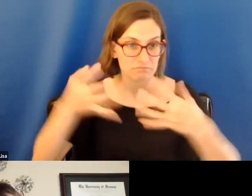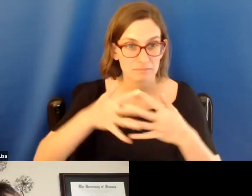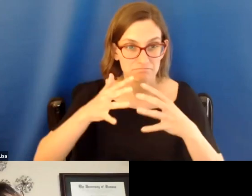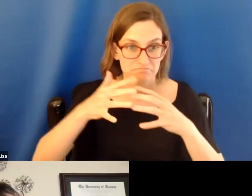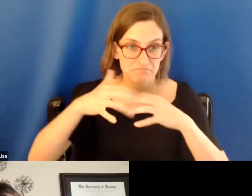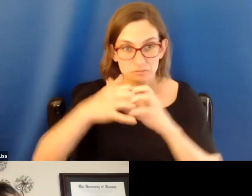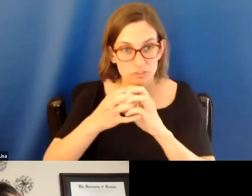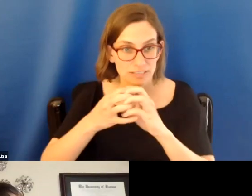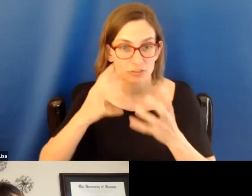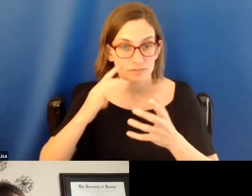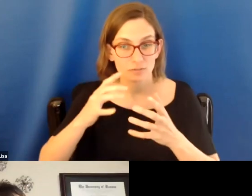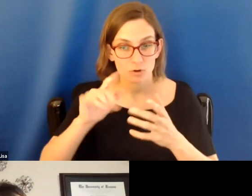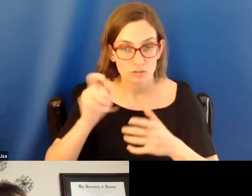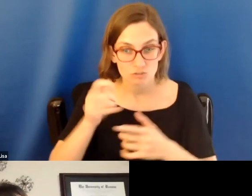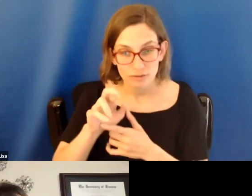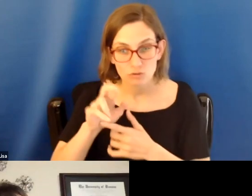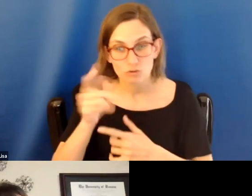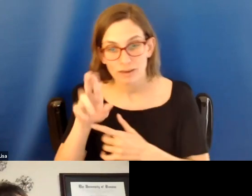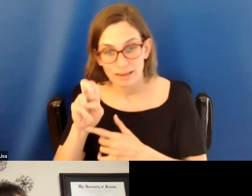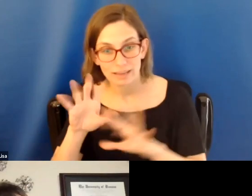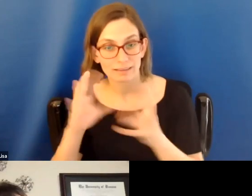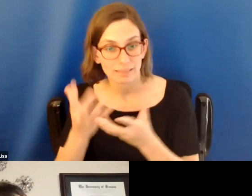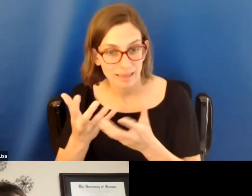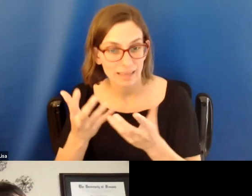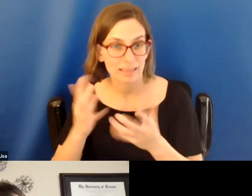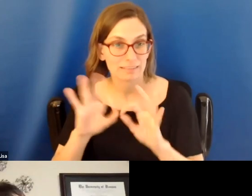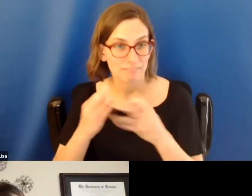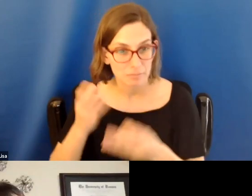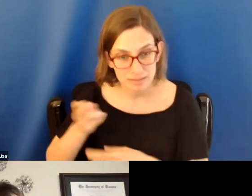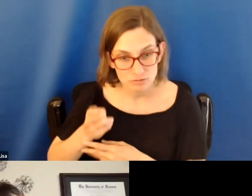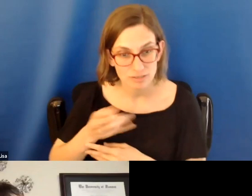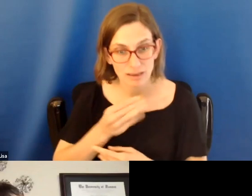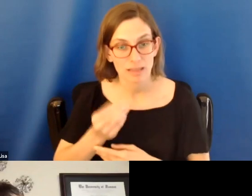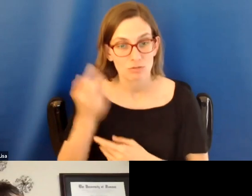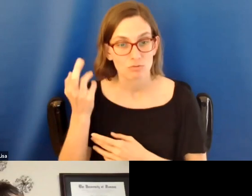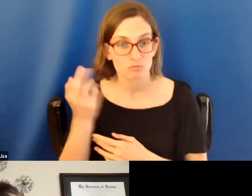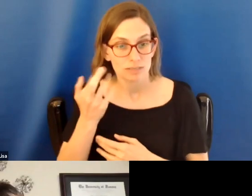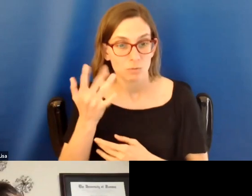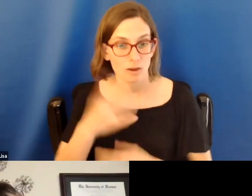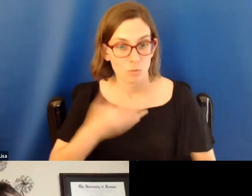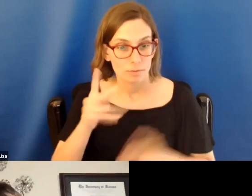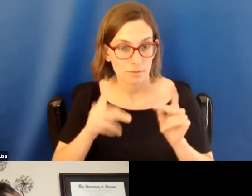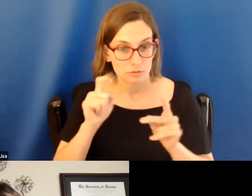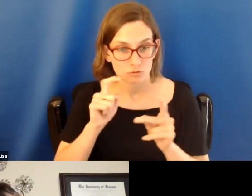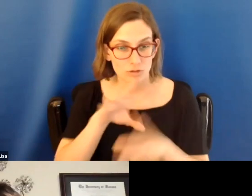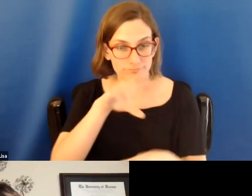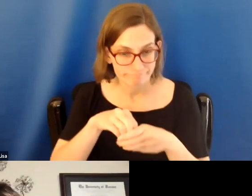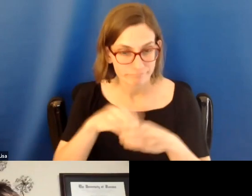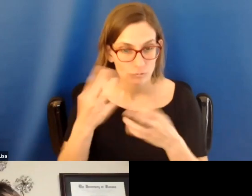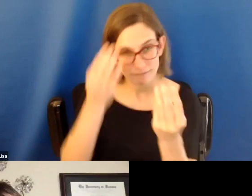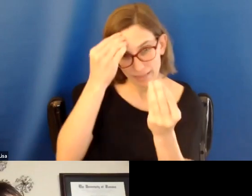history, and the need for white people to engage in self-reflective practices to genuinely work towards